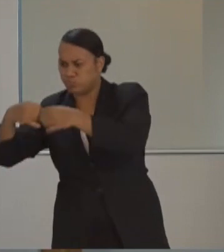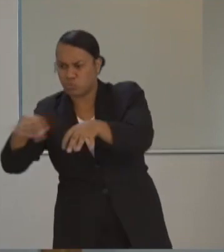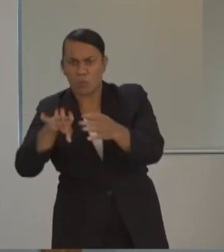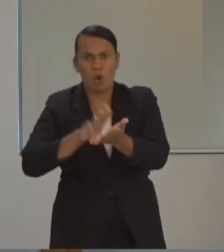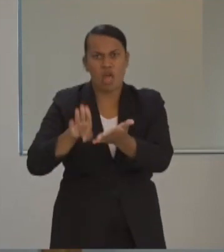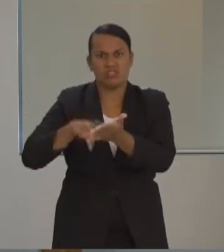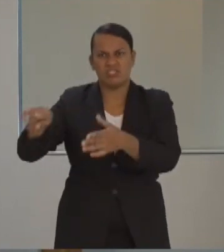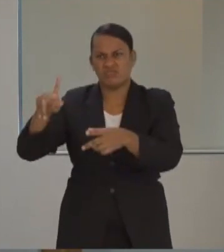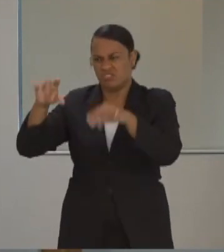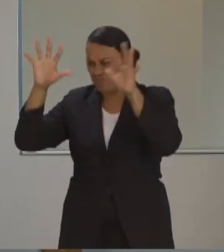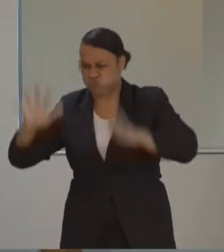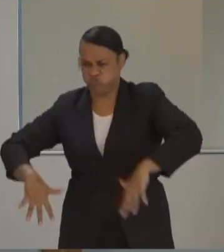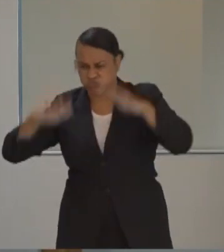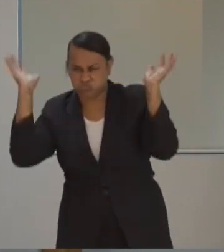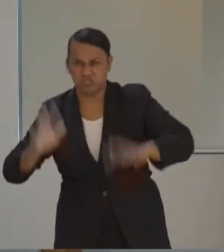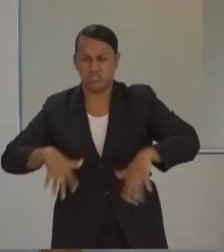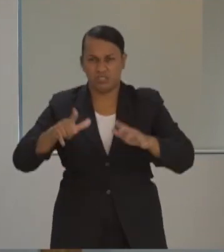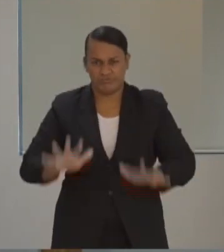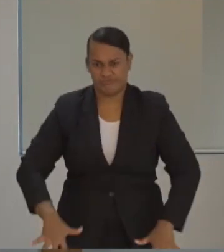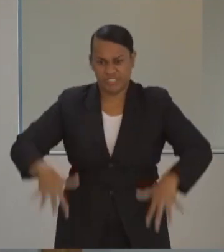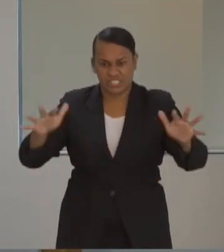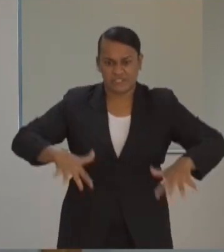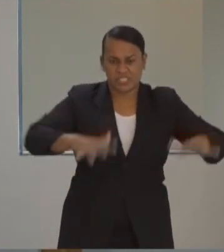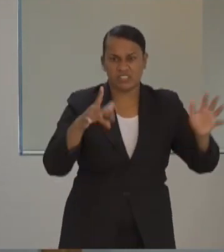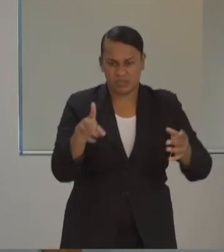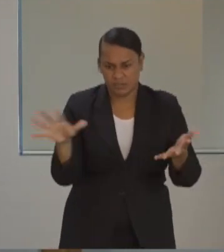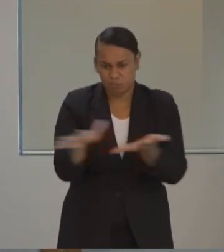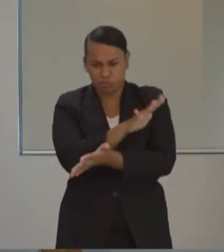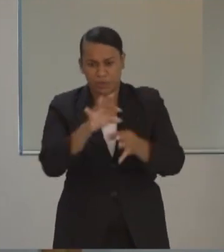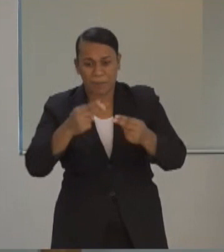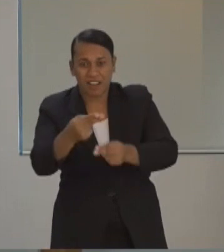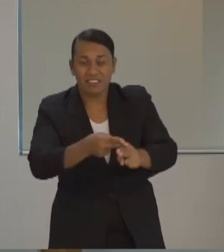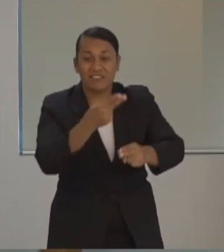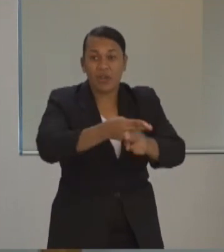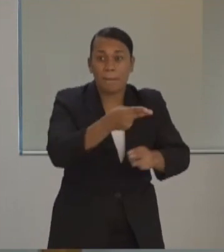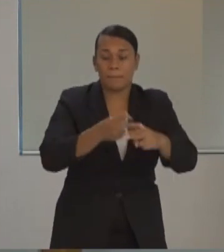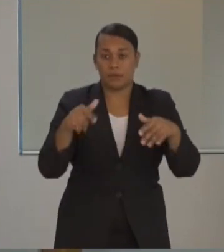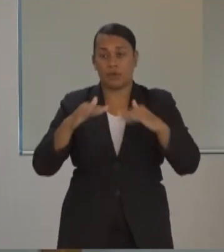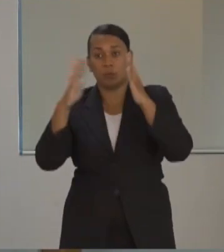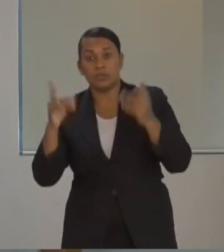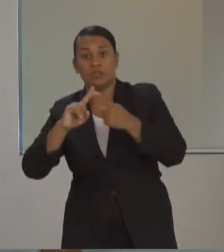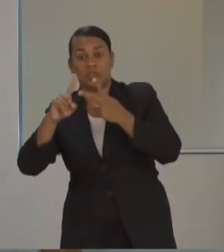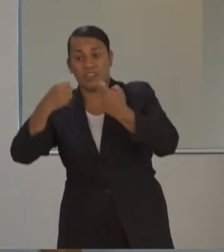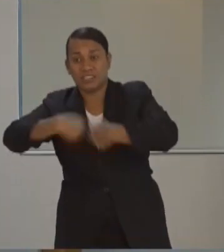Fiji. More than 500 homes were destroyed, with many hundreds more suffering damage.